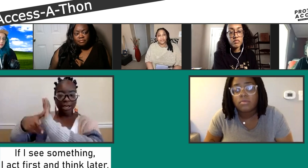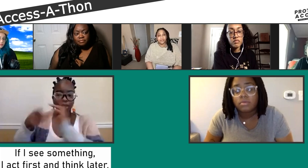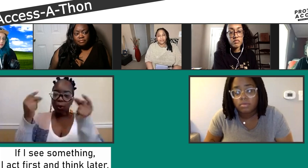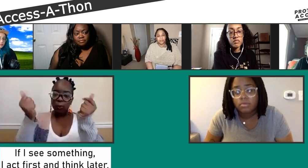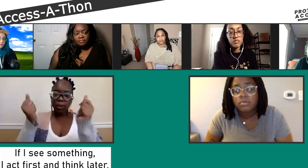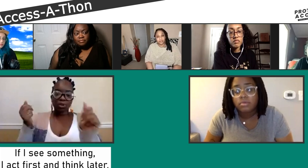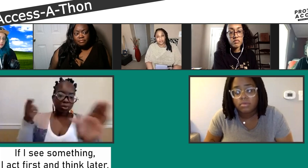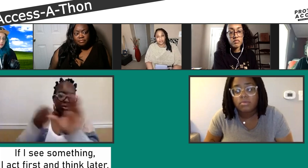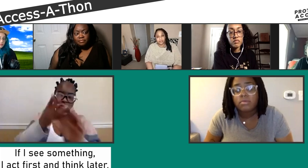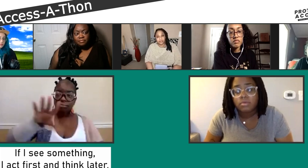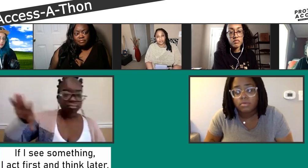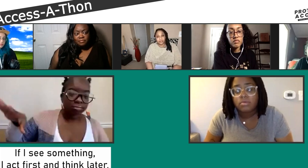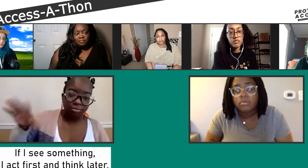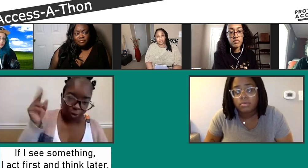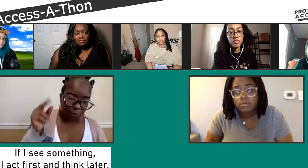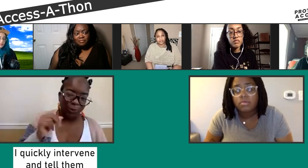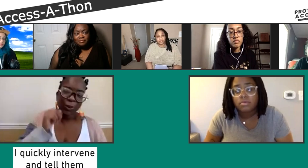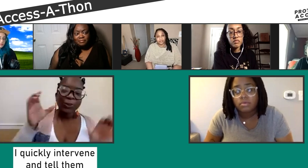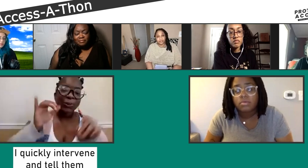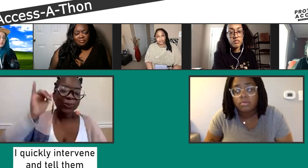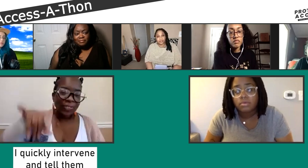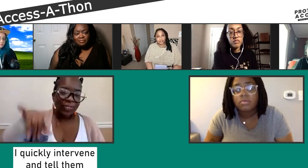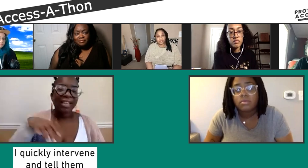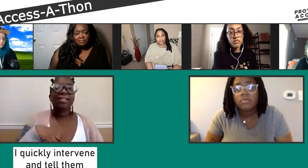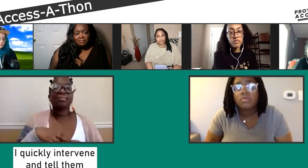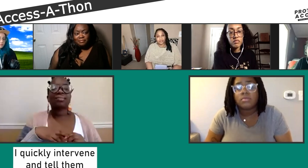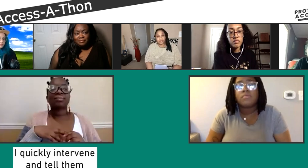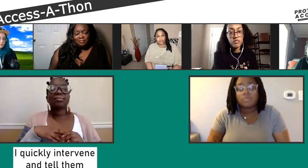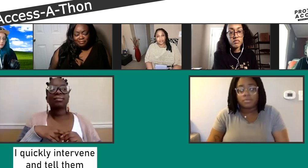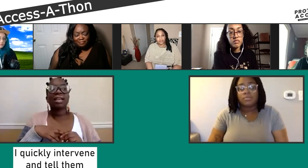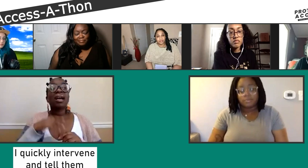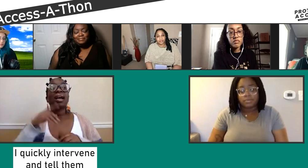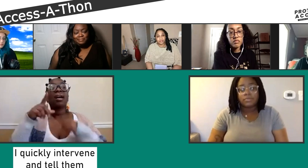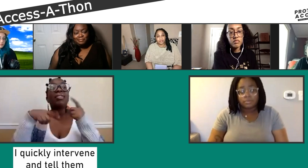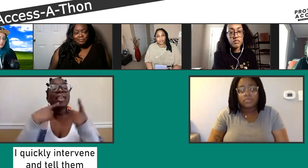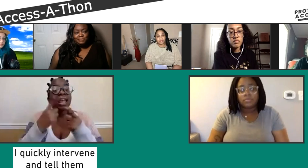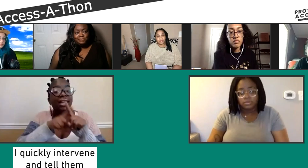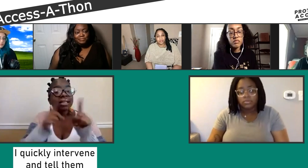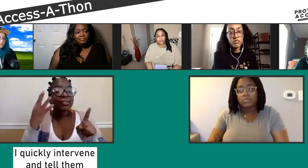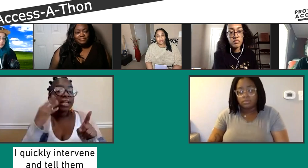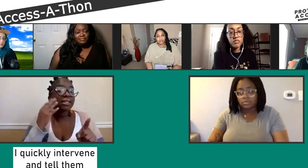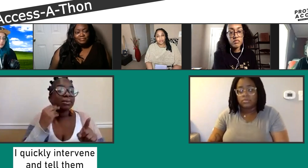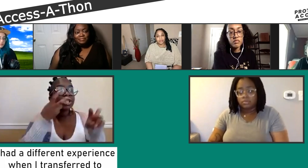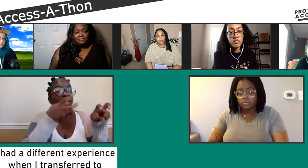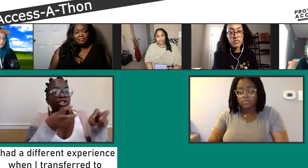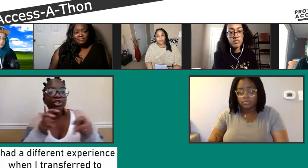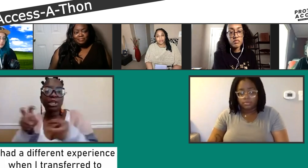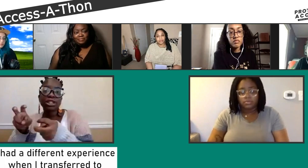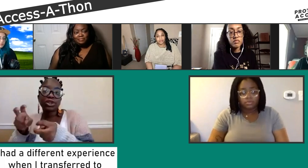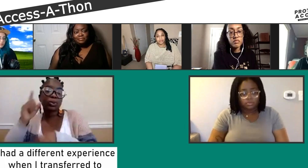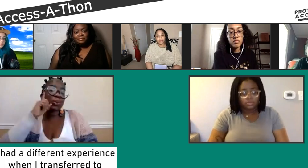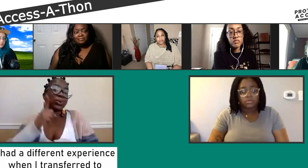And how later, I mean, that just later came on as the activation for me. And it kind of was